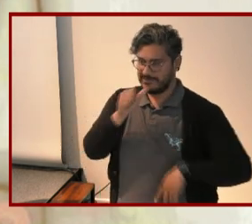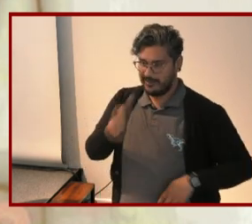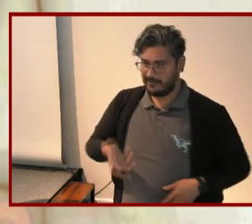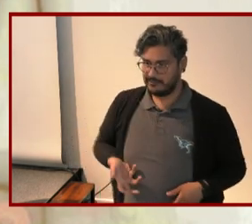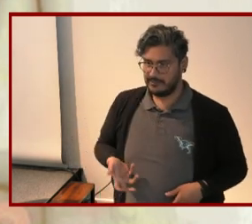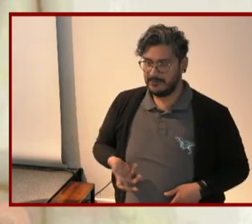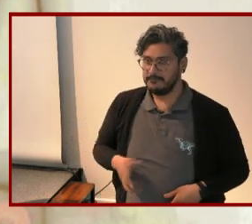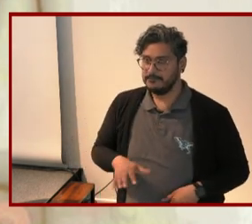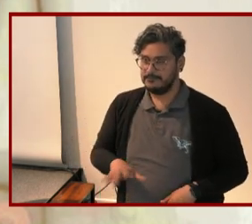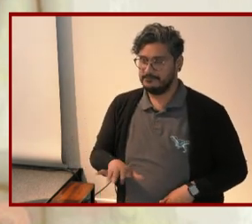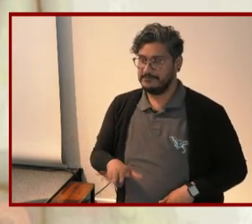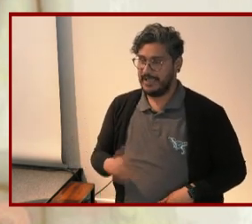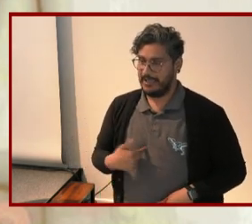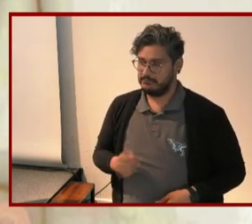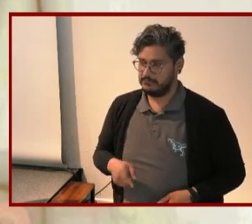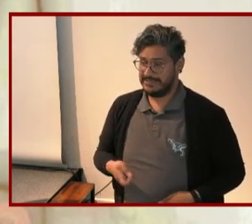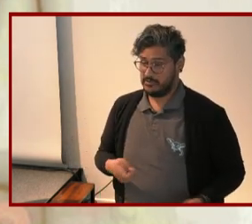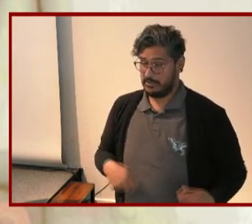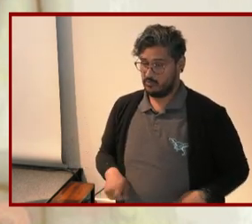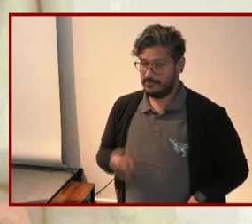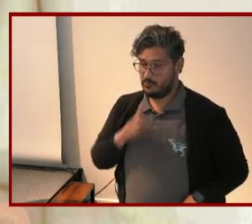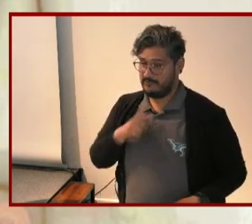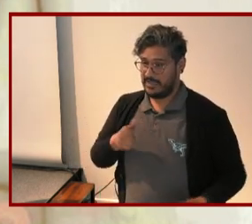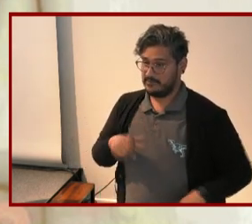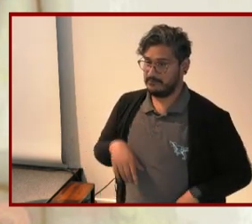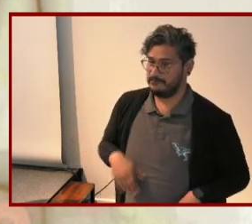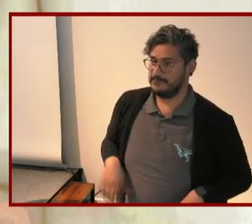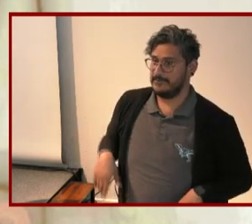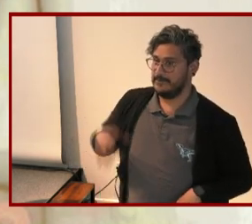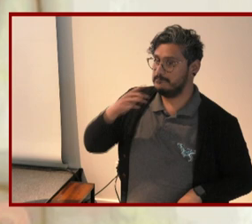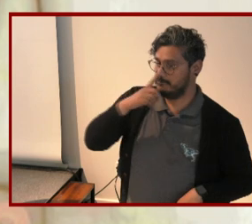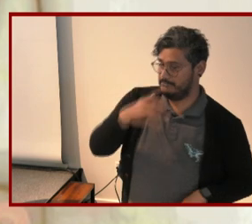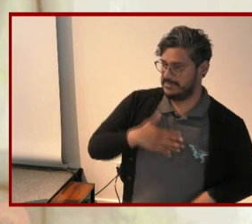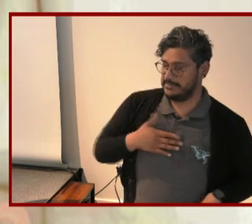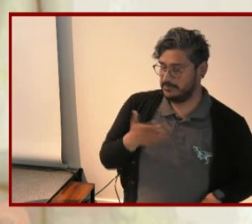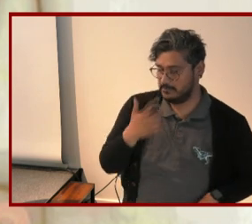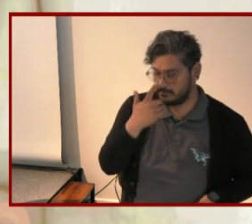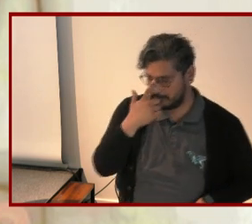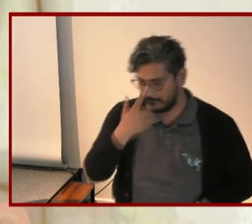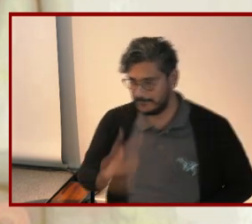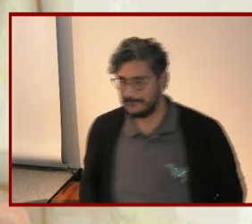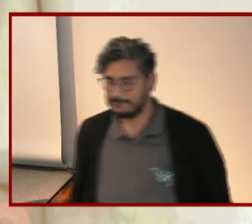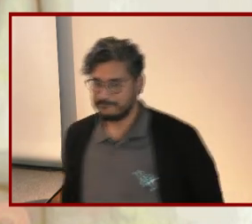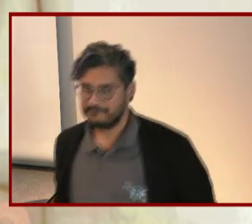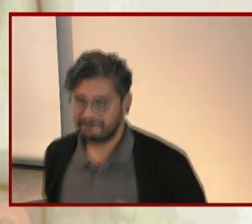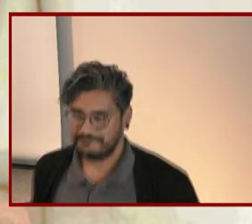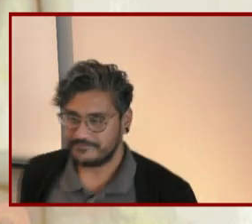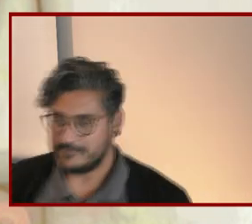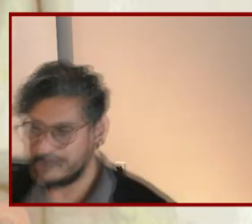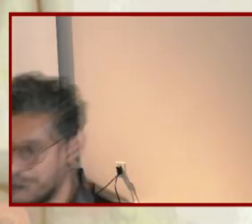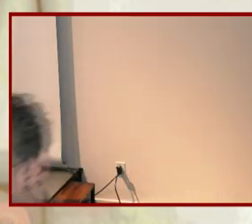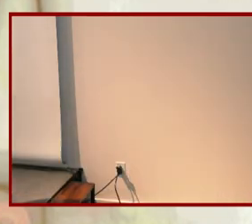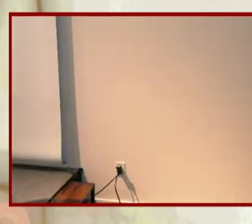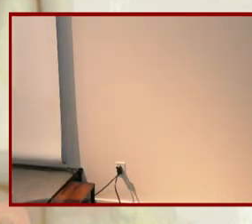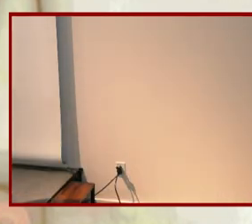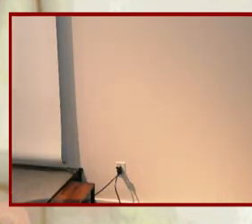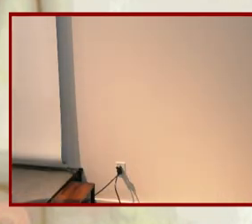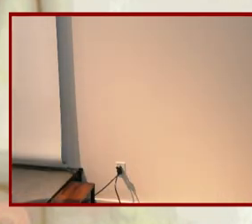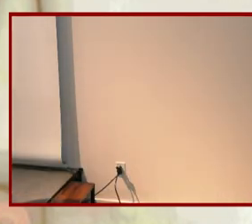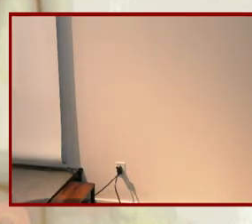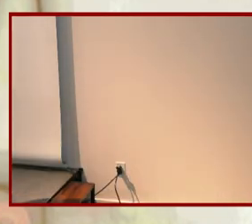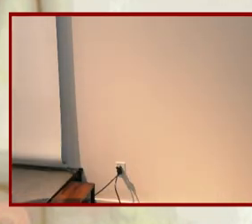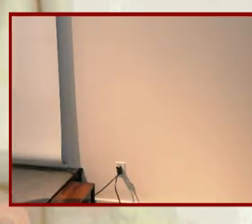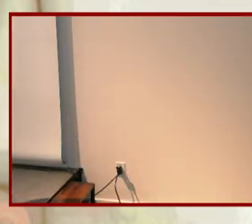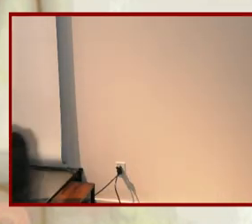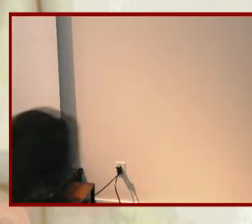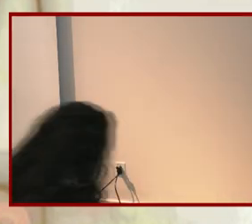memoirists write stories about their kids that challenge this exclusion from the common sense idea of childhood and here is where i think it